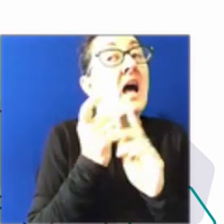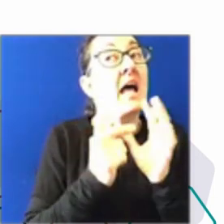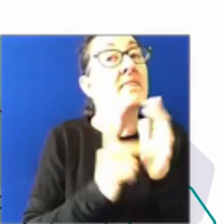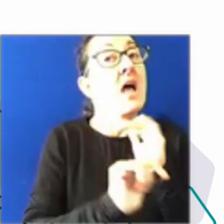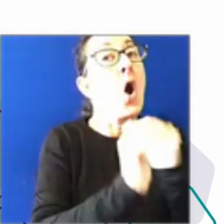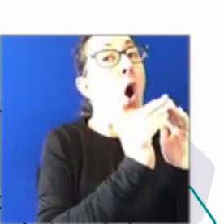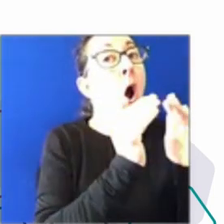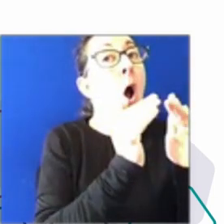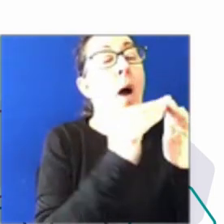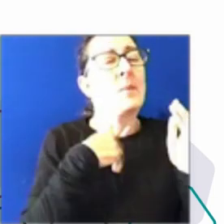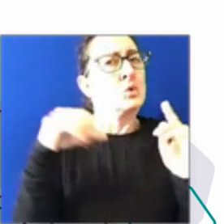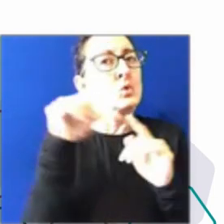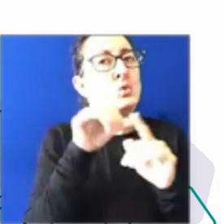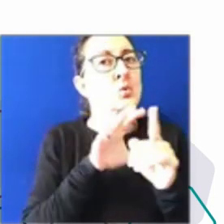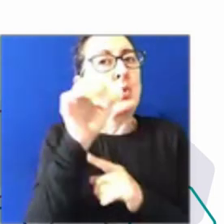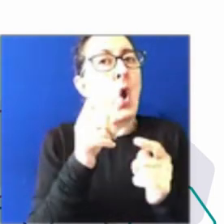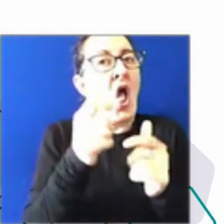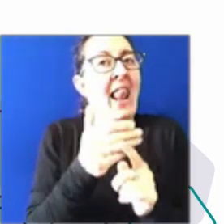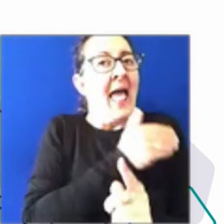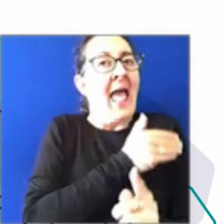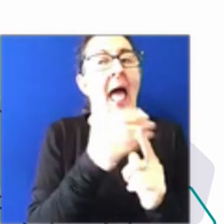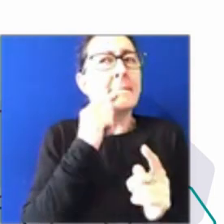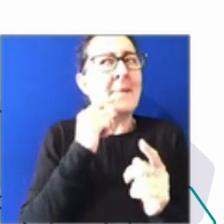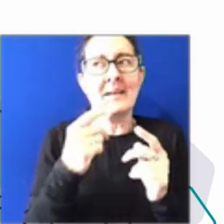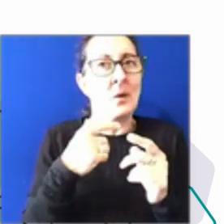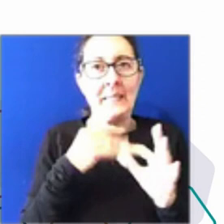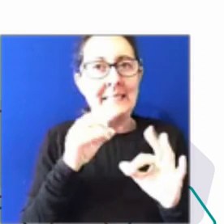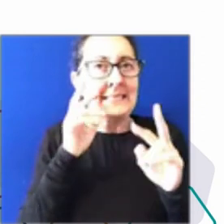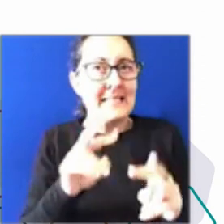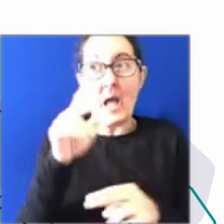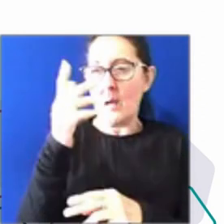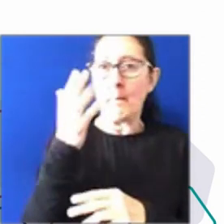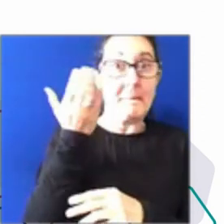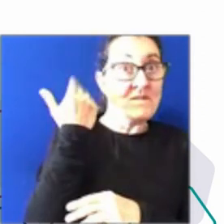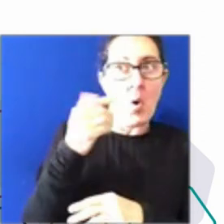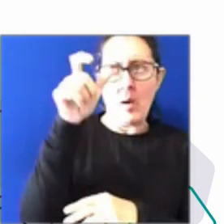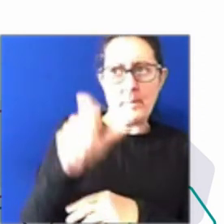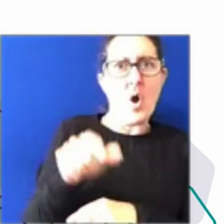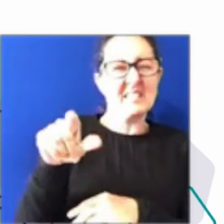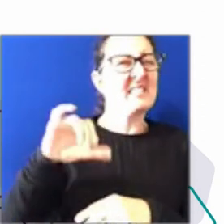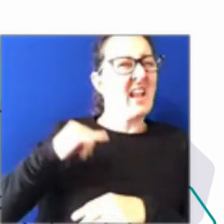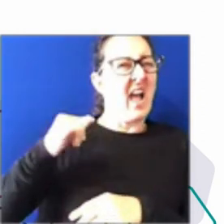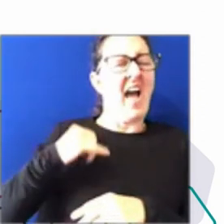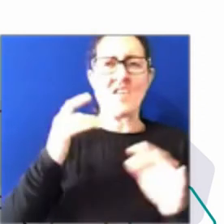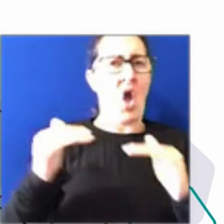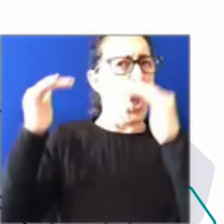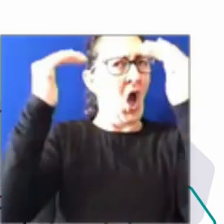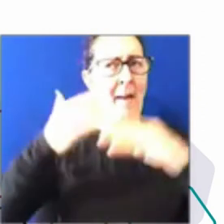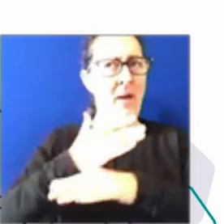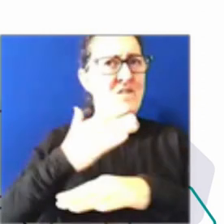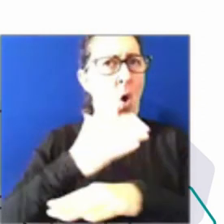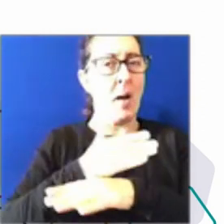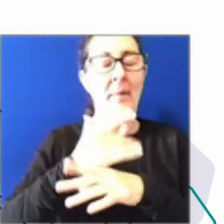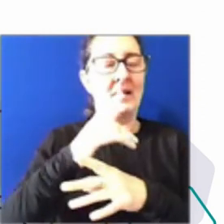decline of someone who was a very high performer very, very quickly. And I think giving managers more tips around some of the